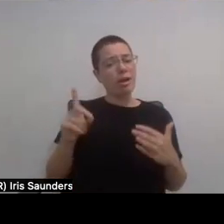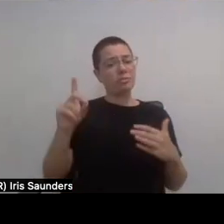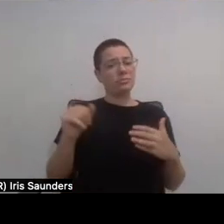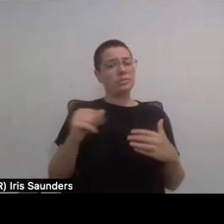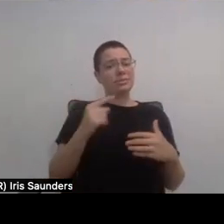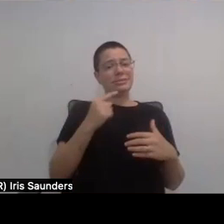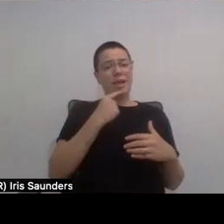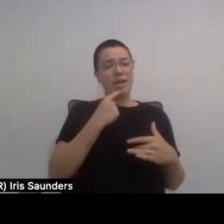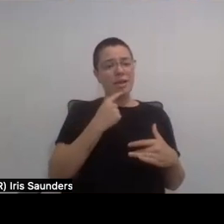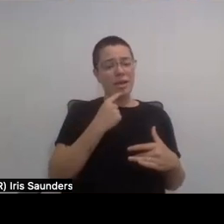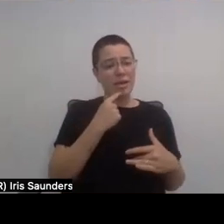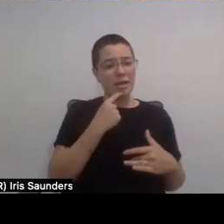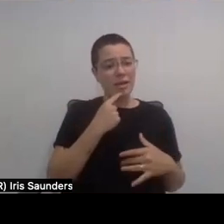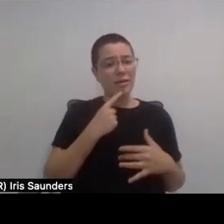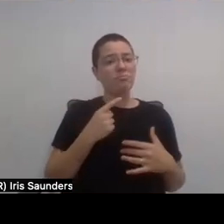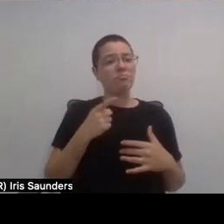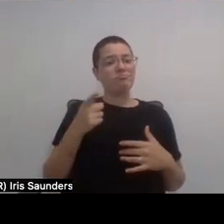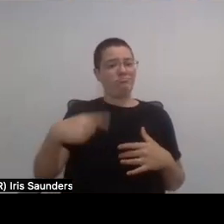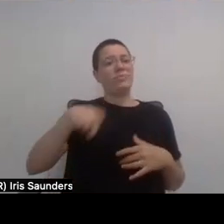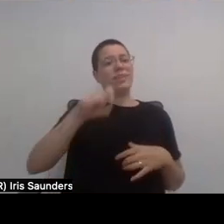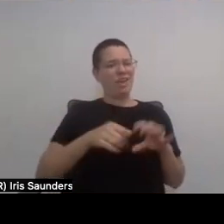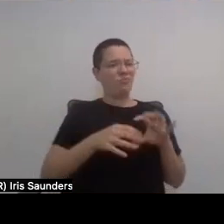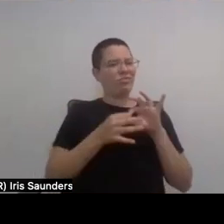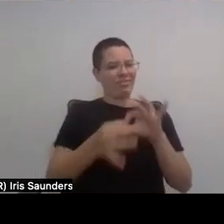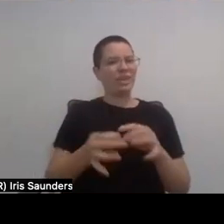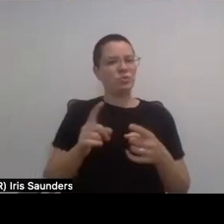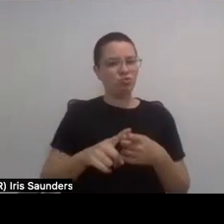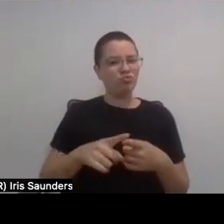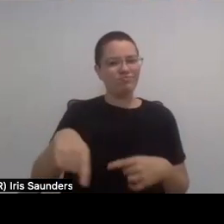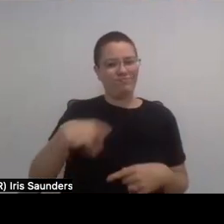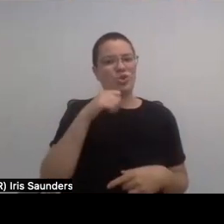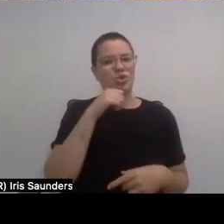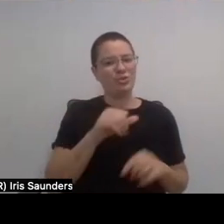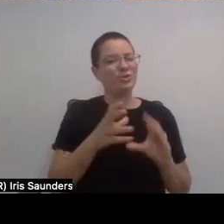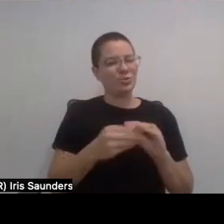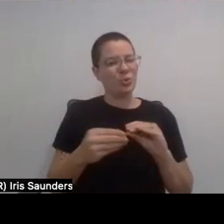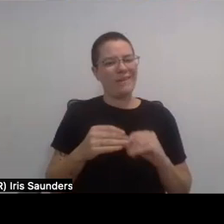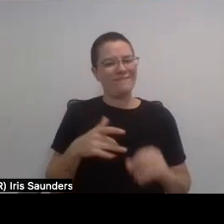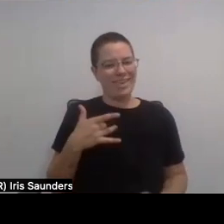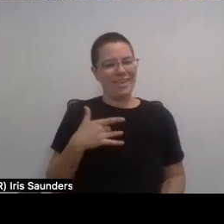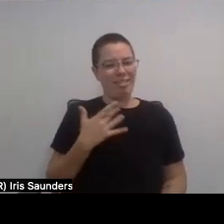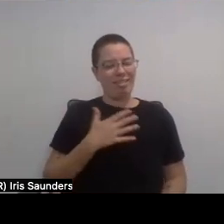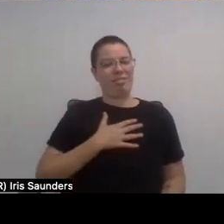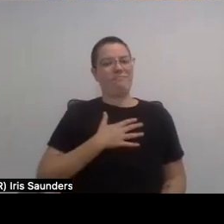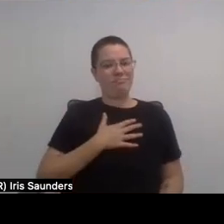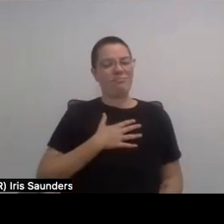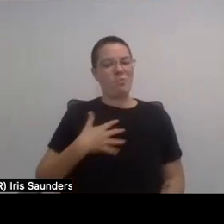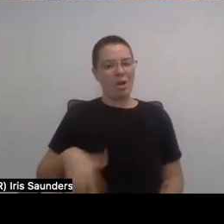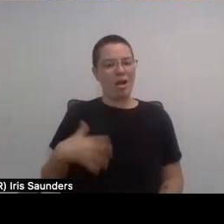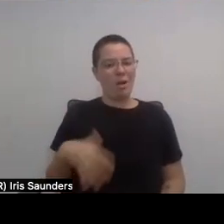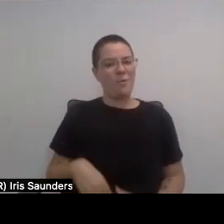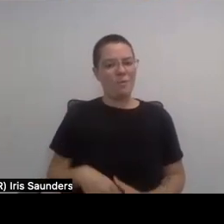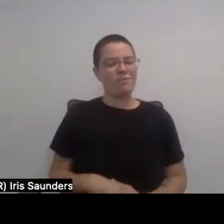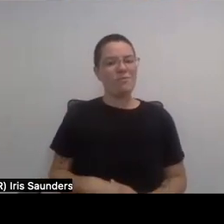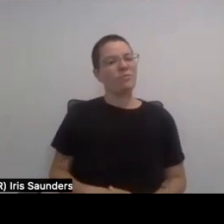to relate to the girls' stories and they feel seen and heard, too. So it's just representation, you know,